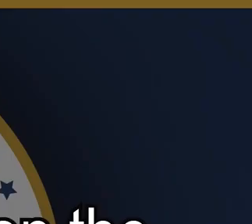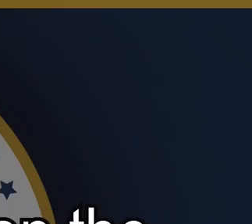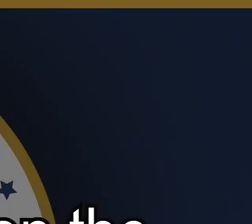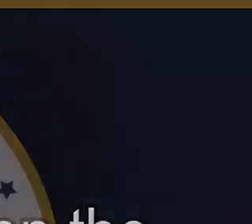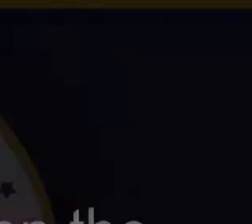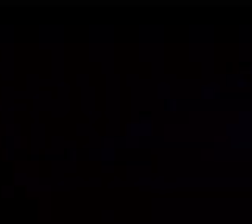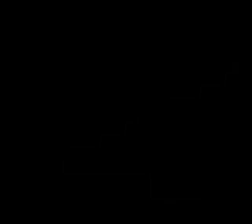Take care. Leave this report. You